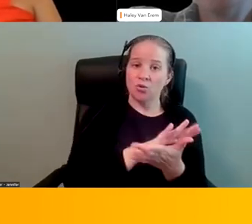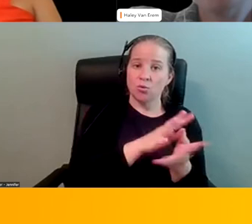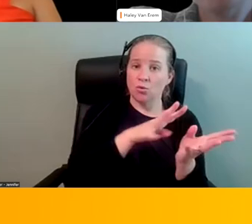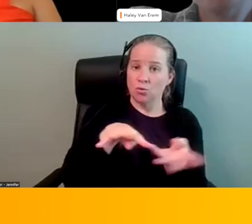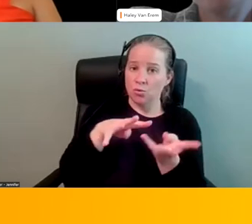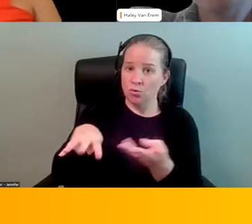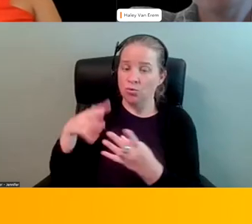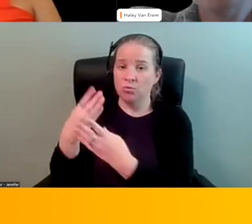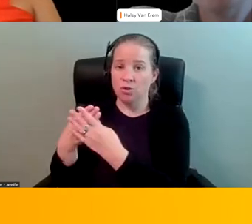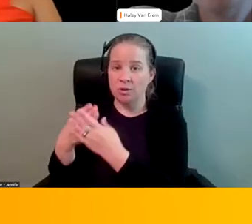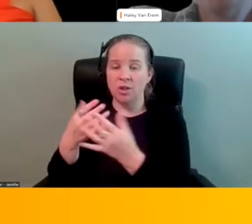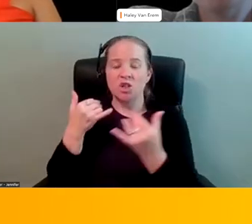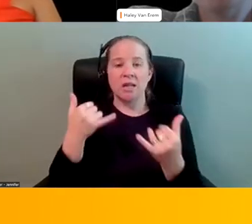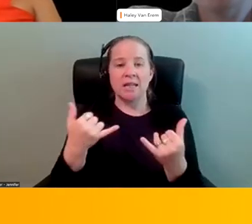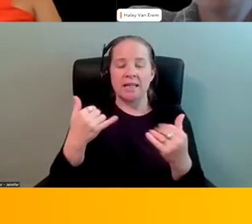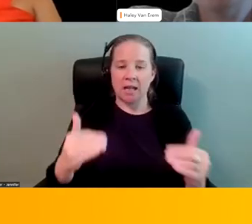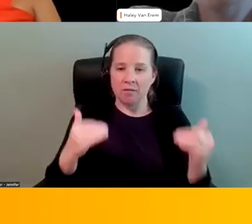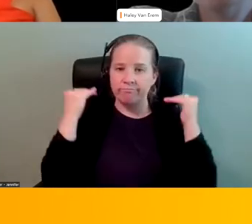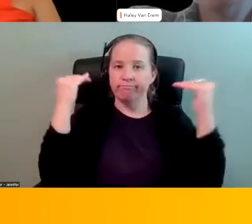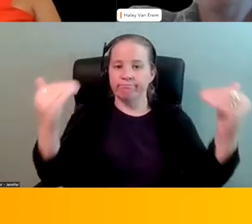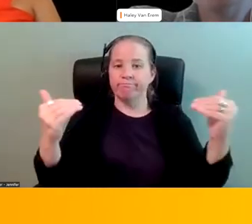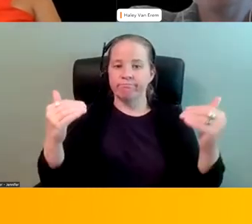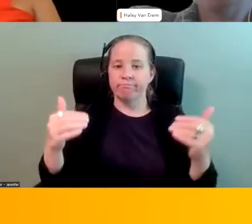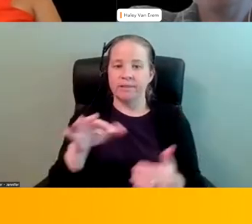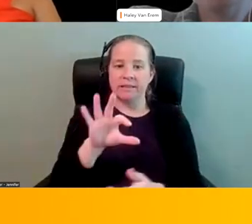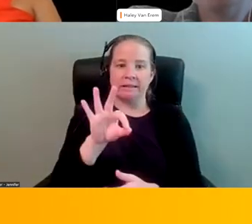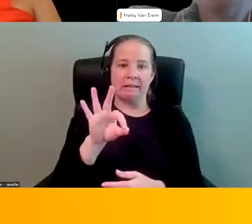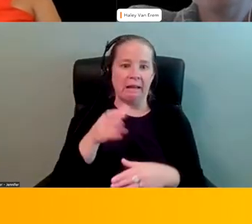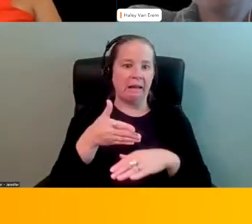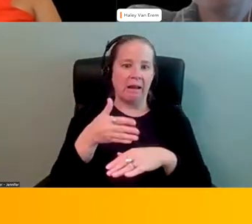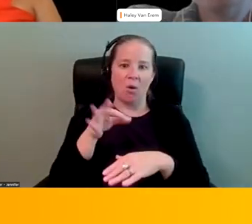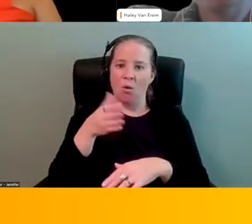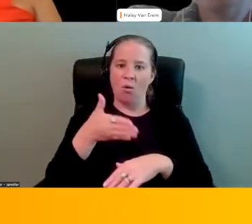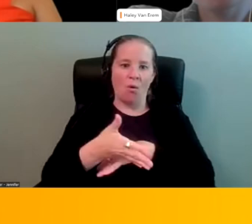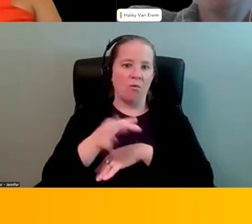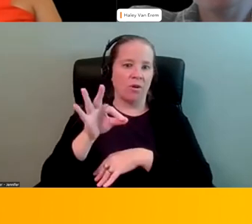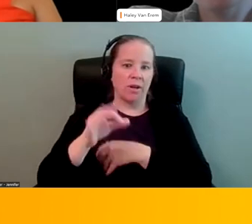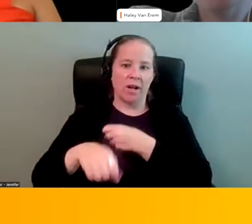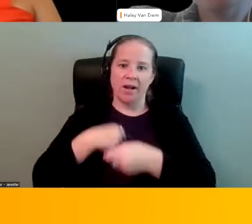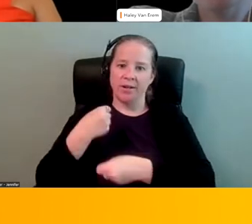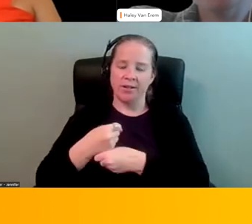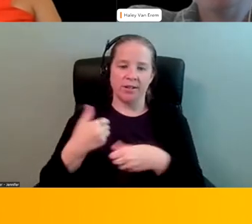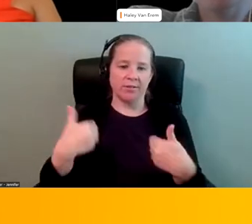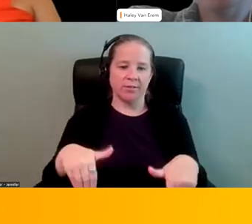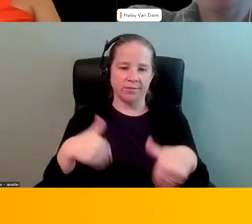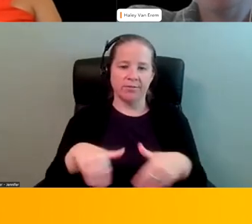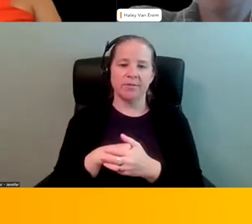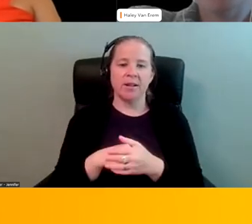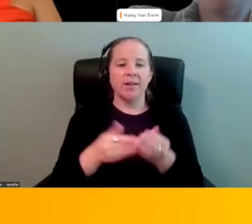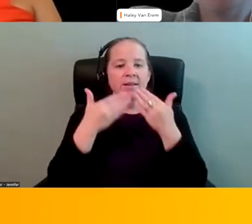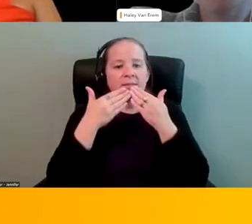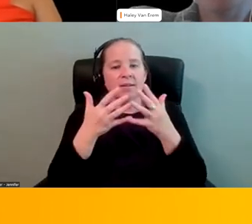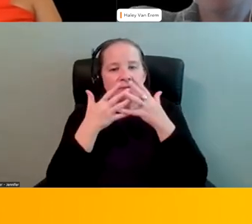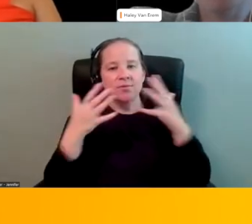all the way. And so that was nine plus years. And so we're here. Thank you so much, Candace.